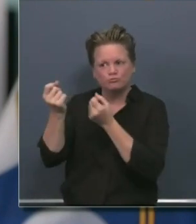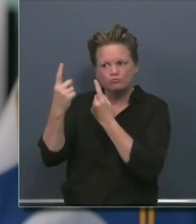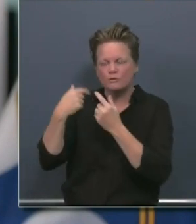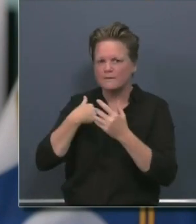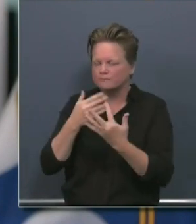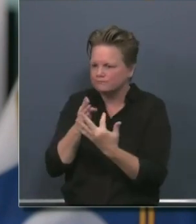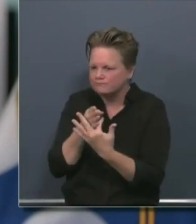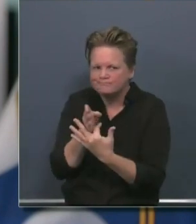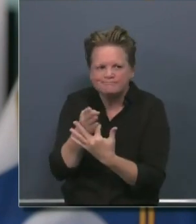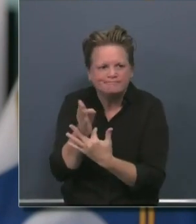and in the press currently.